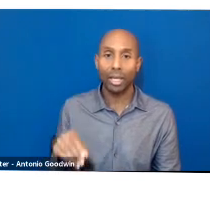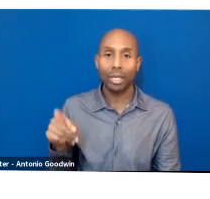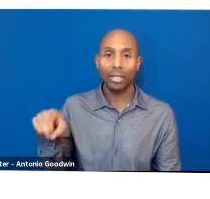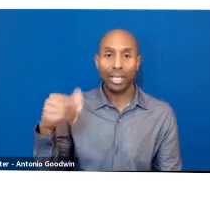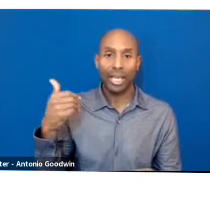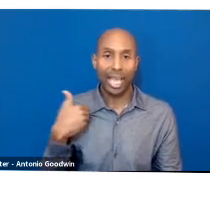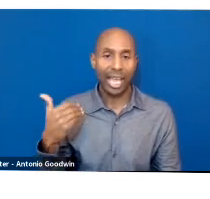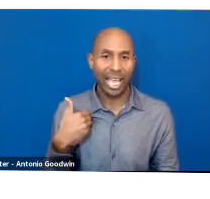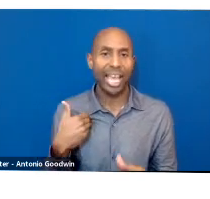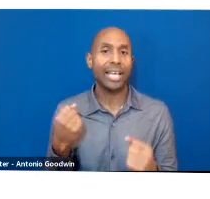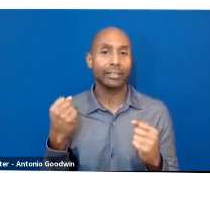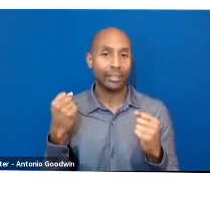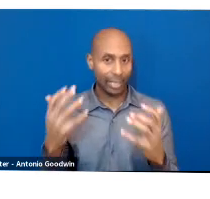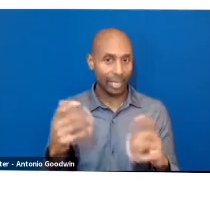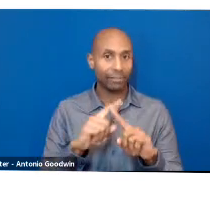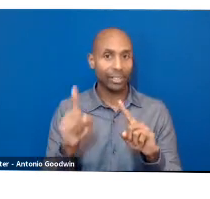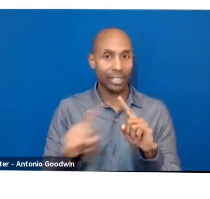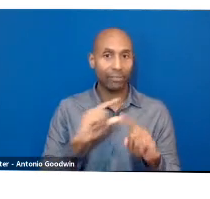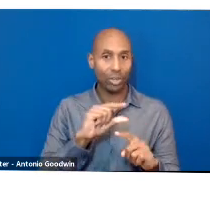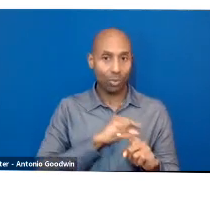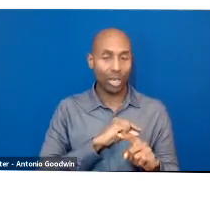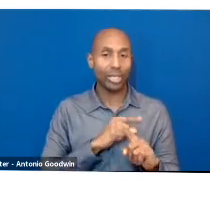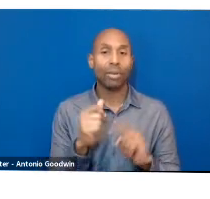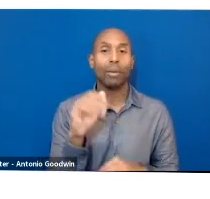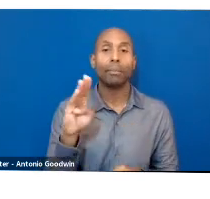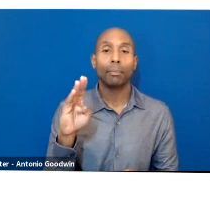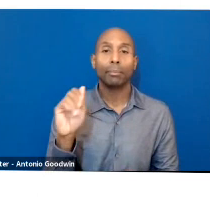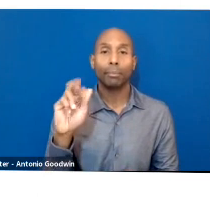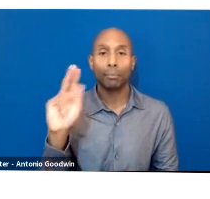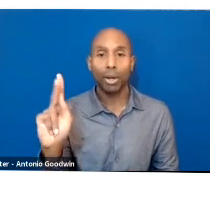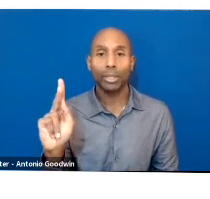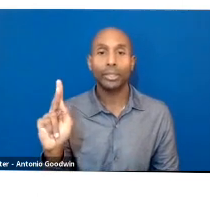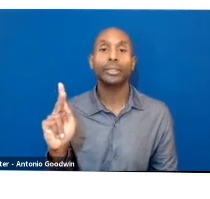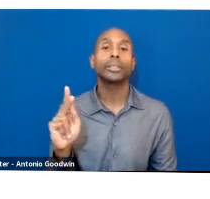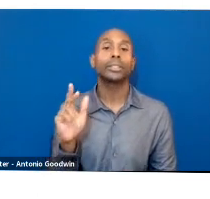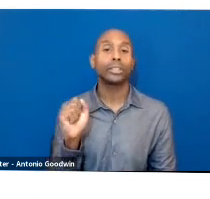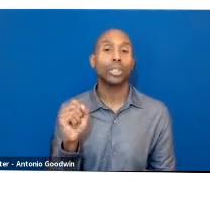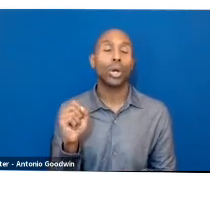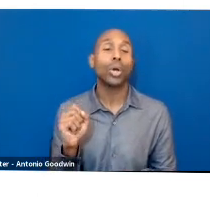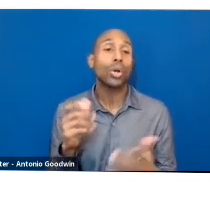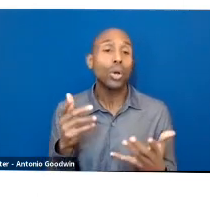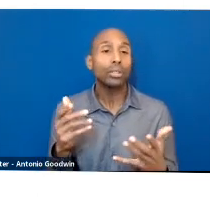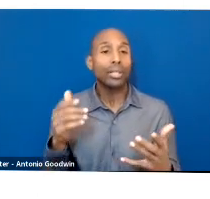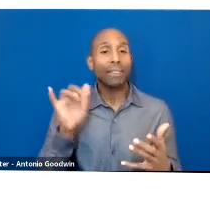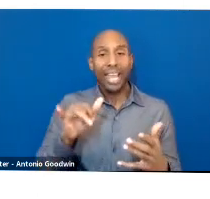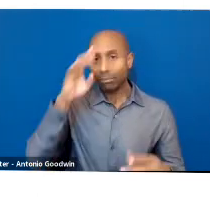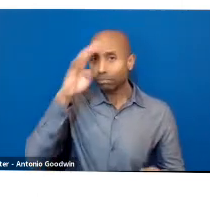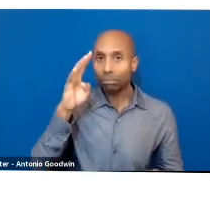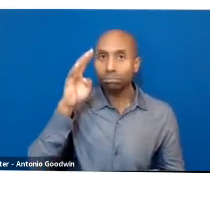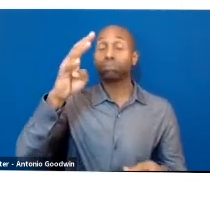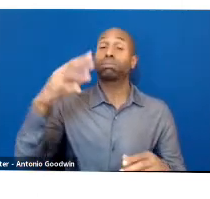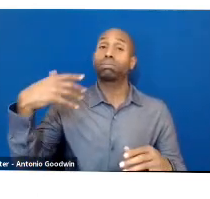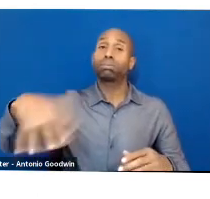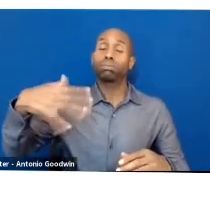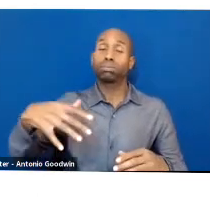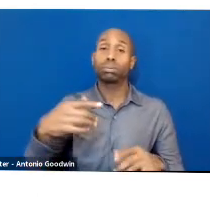novices in terms of using trees trees and other materials to make bark out of. So it was this ingenuity of enslaved African